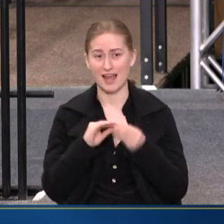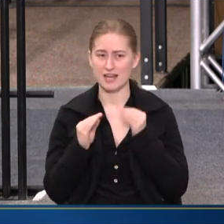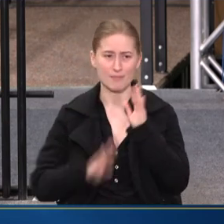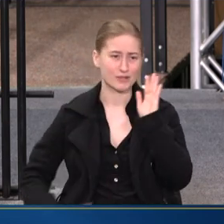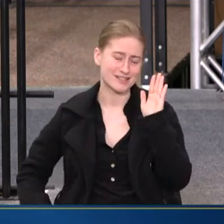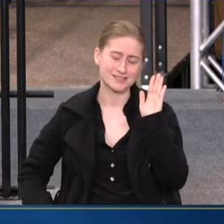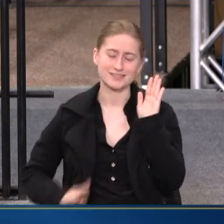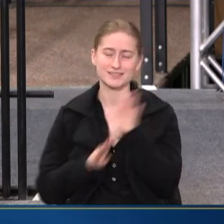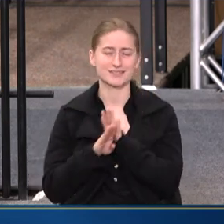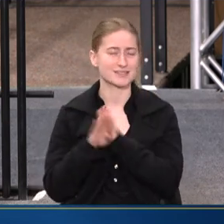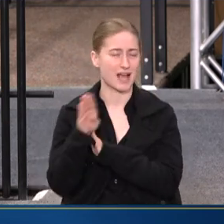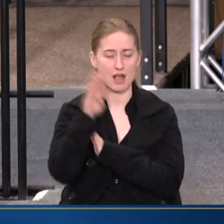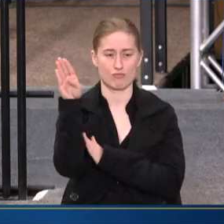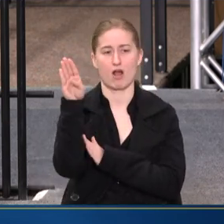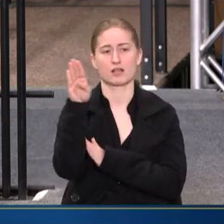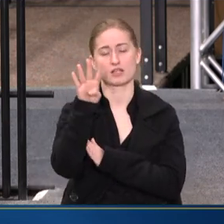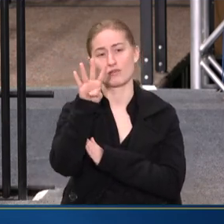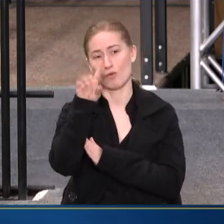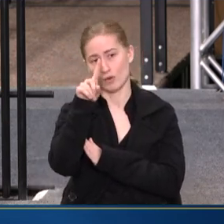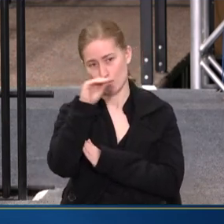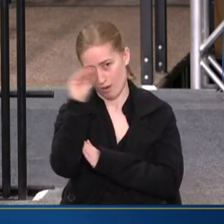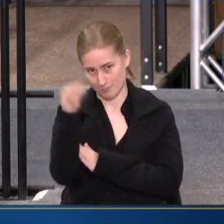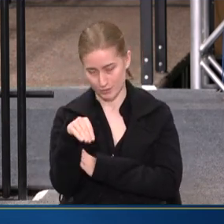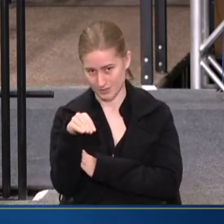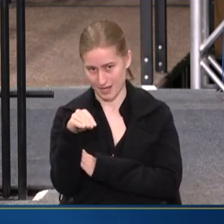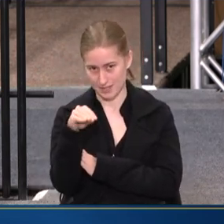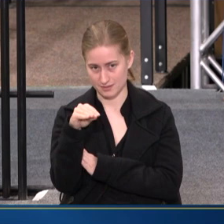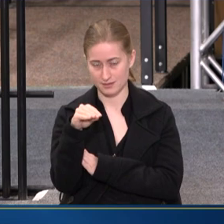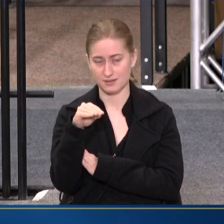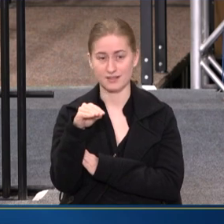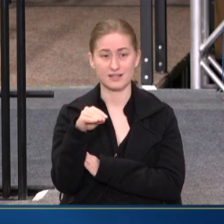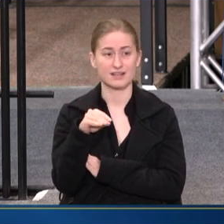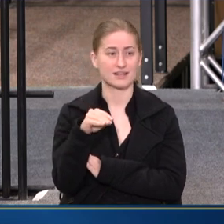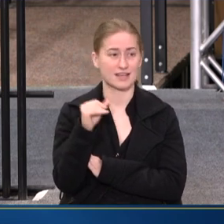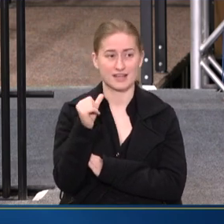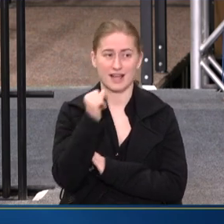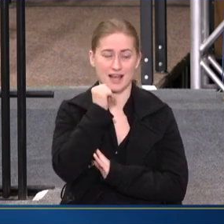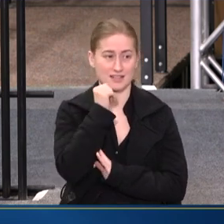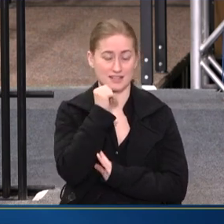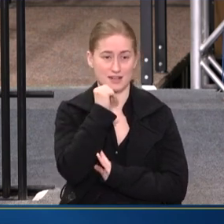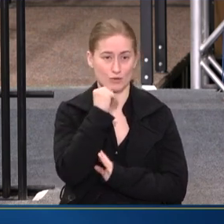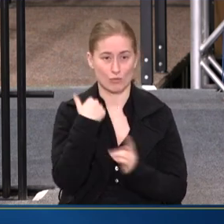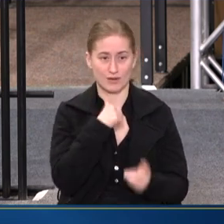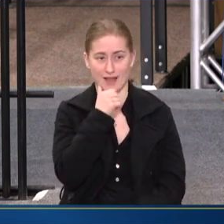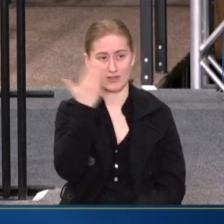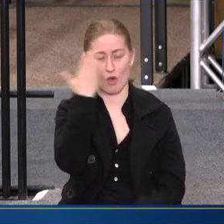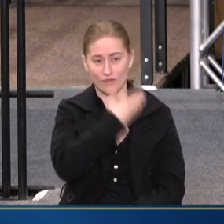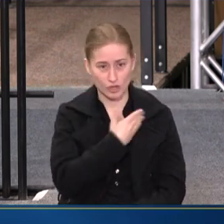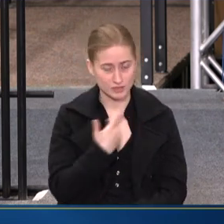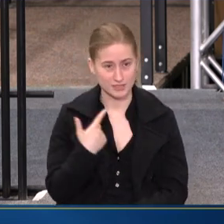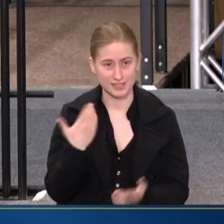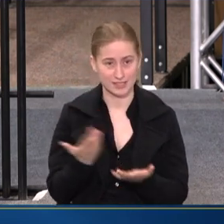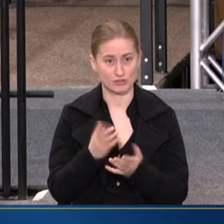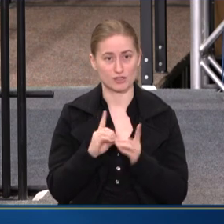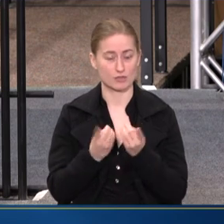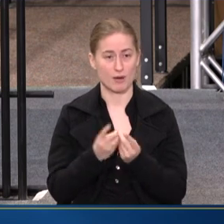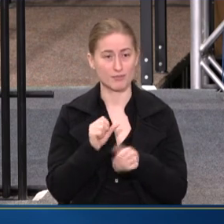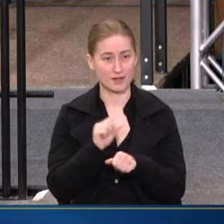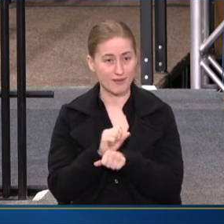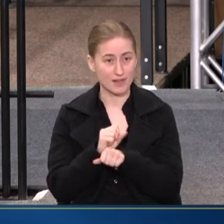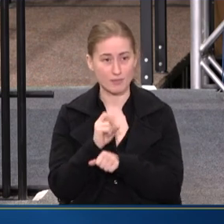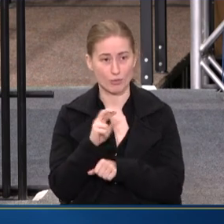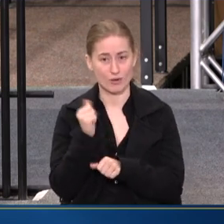SKYROCKETED TO 41%. IT HAS NOT ESCAPED US AT THE DEPARTMENT OF LABOR OR ANYWHERE